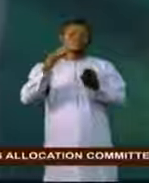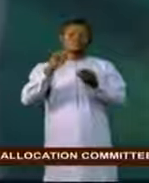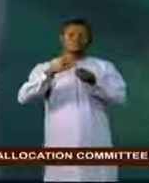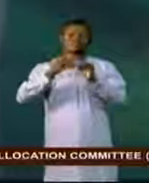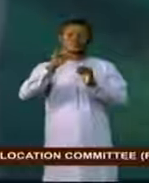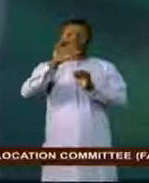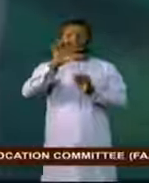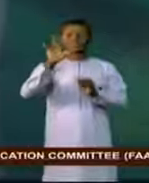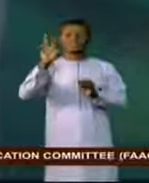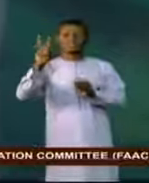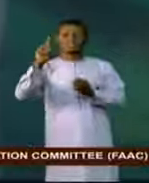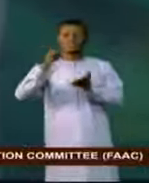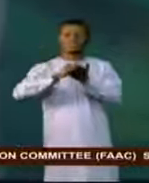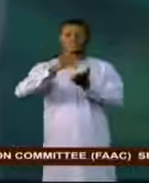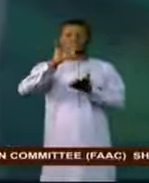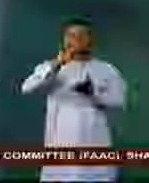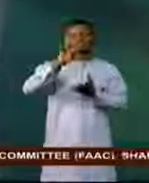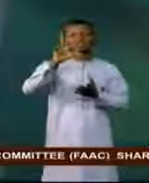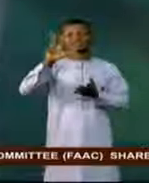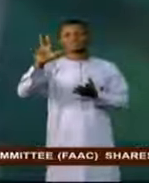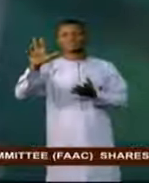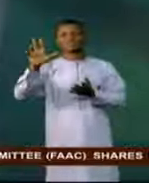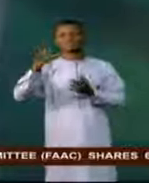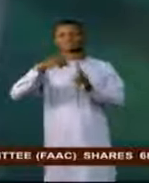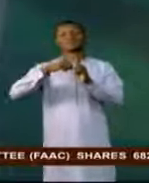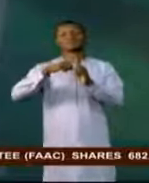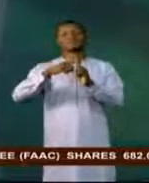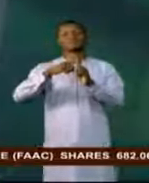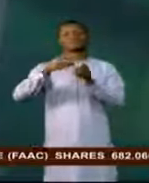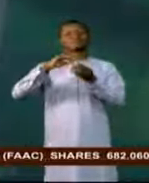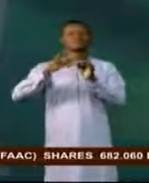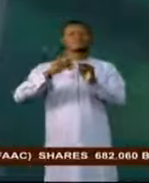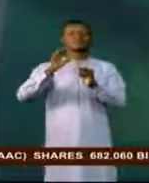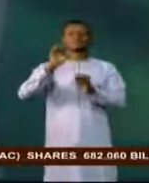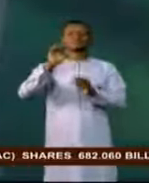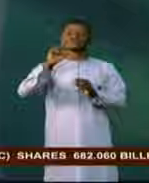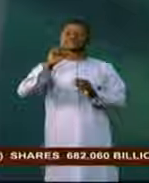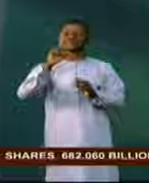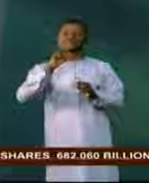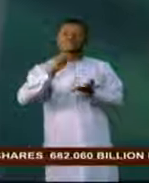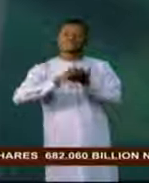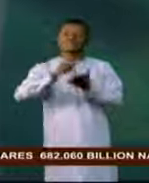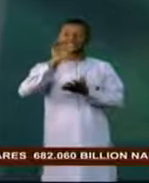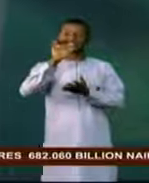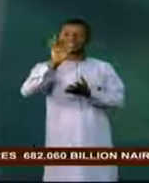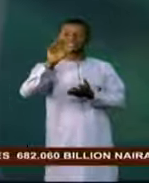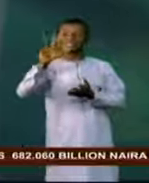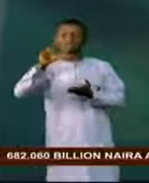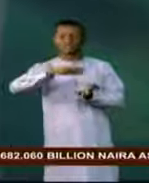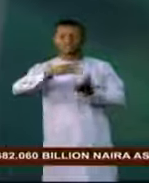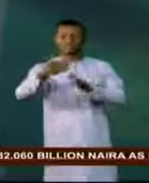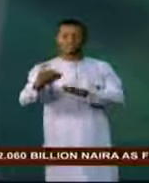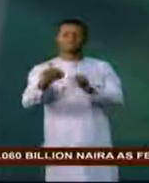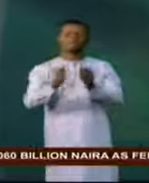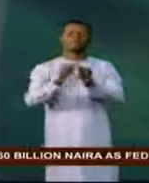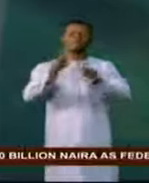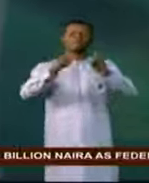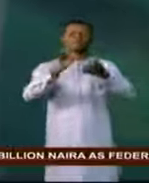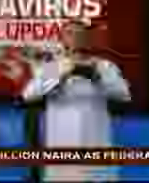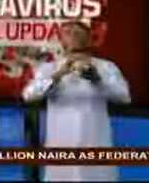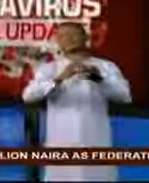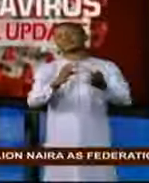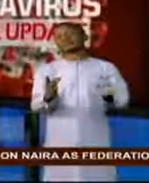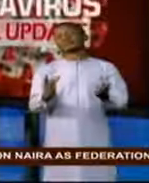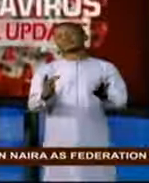,735 cases, 1,093 deaths and 48,092 patients discharged.